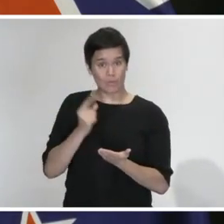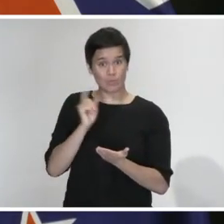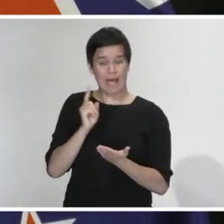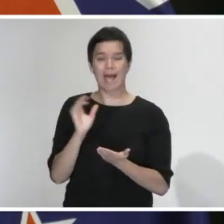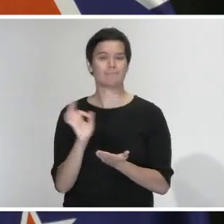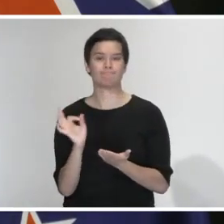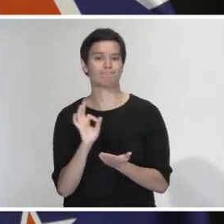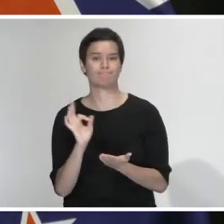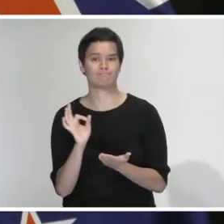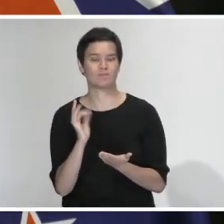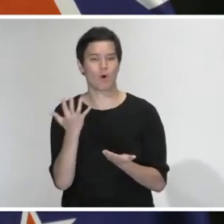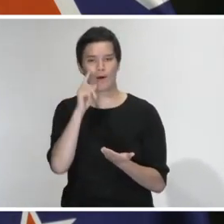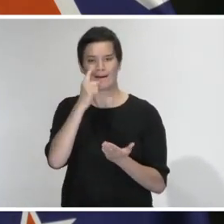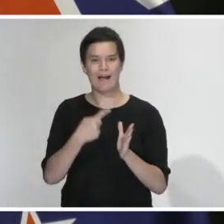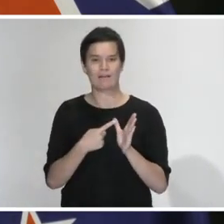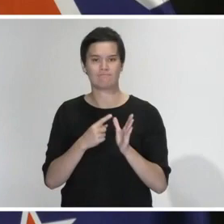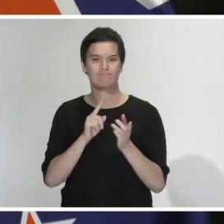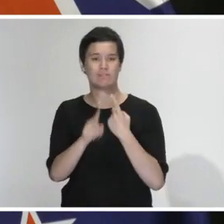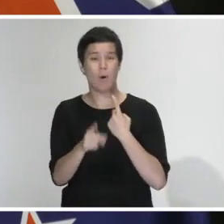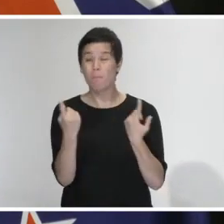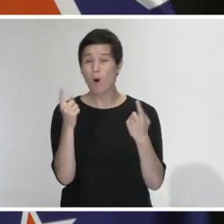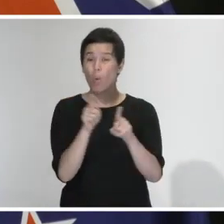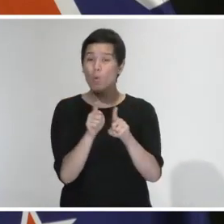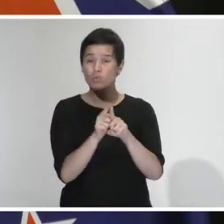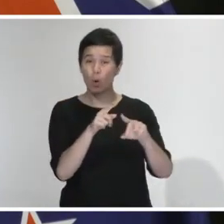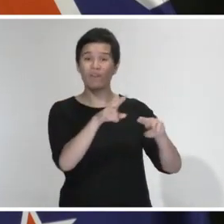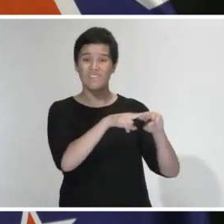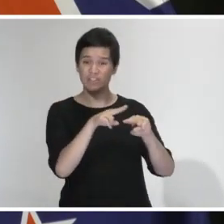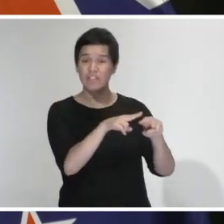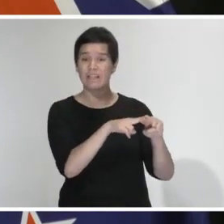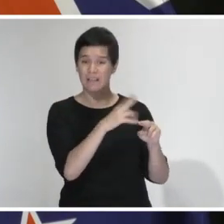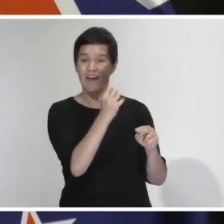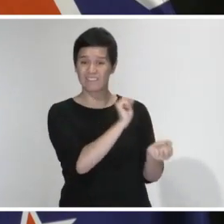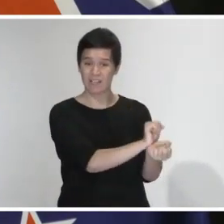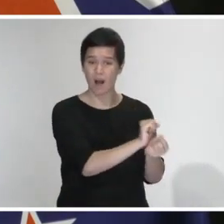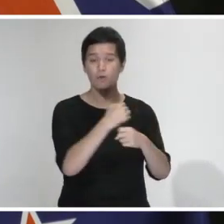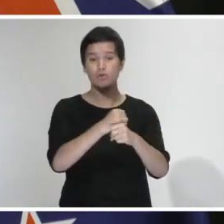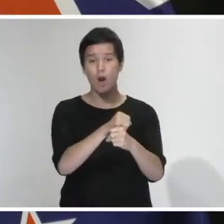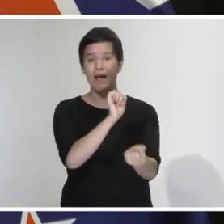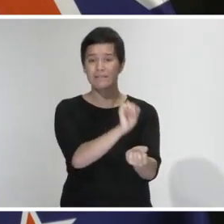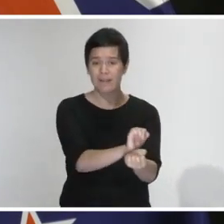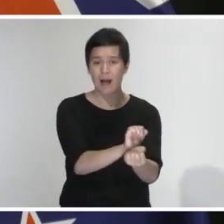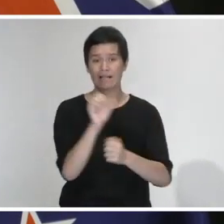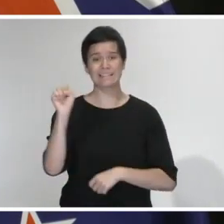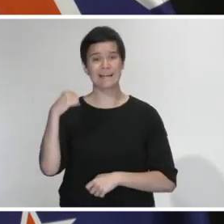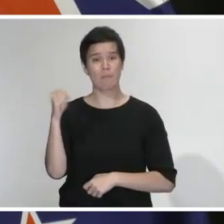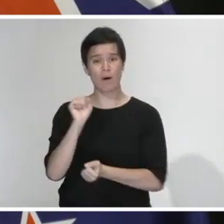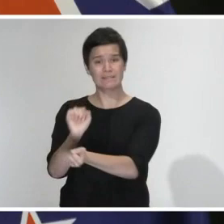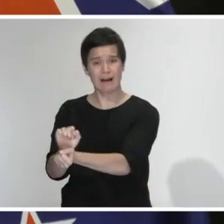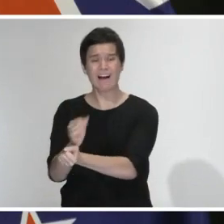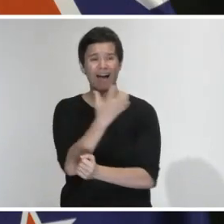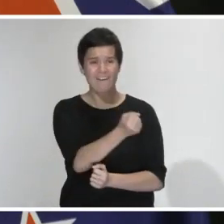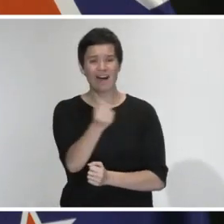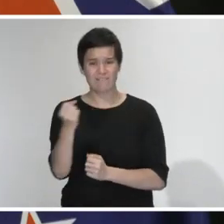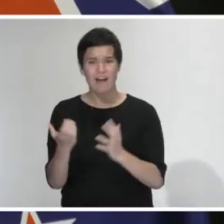too. I just ask? Yeah, otherwise Fiji as well. We've got some in Tonga, a small number in Samoa, around the world. On the Ruby